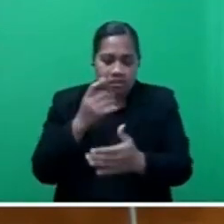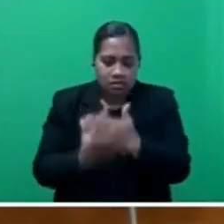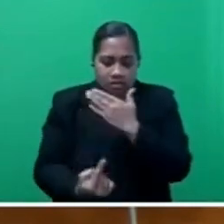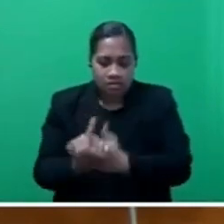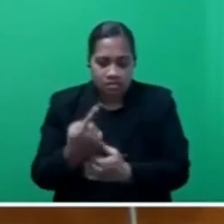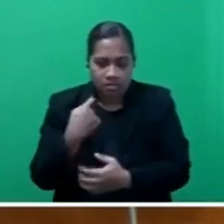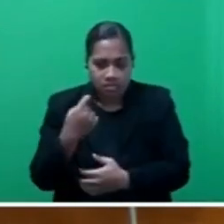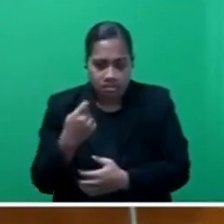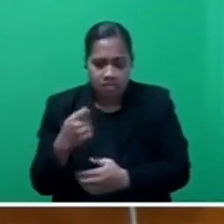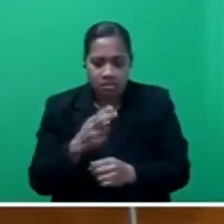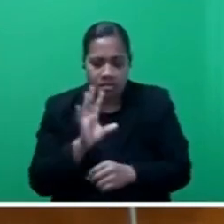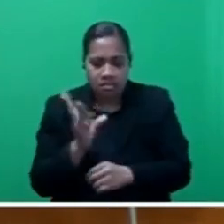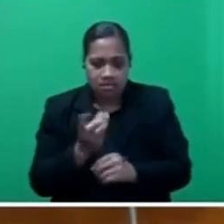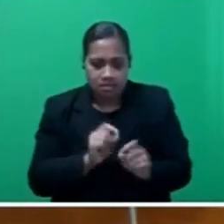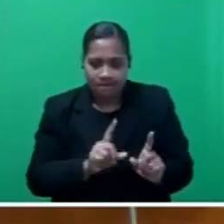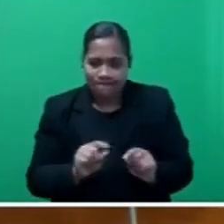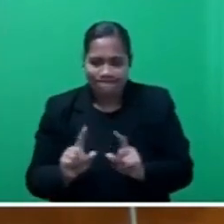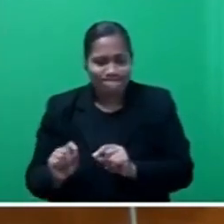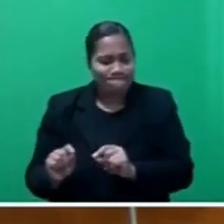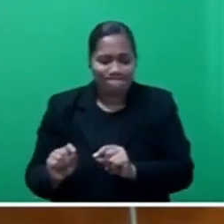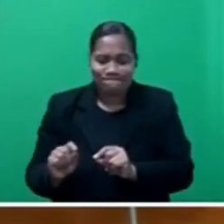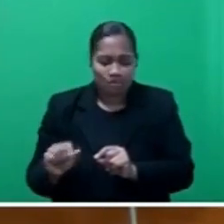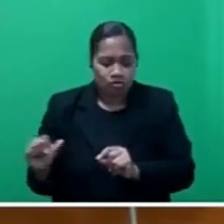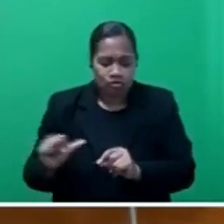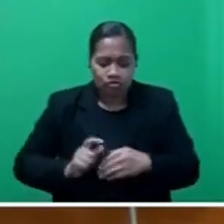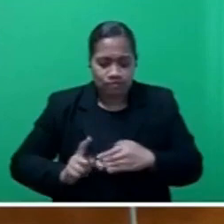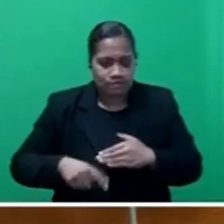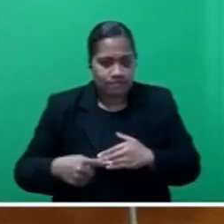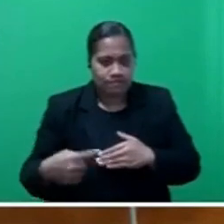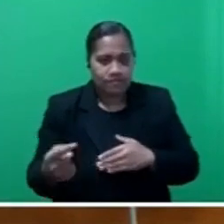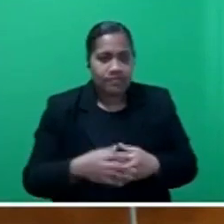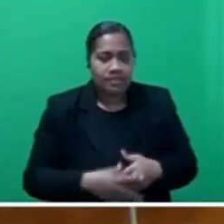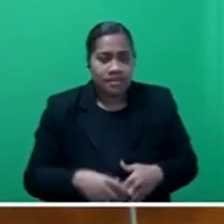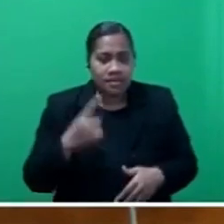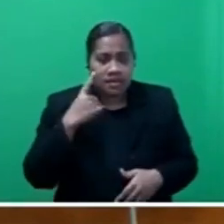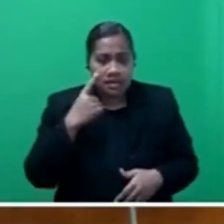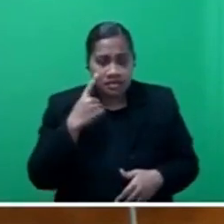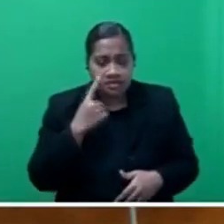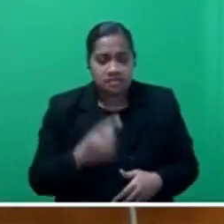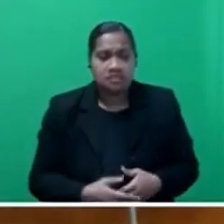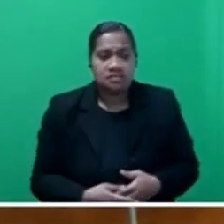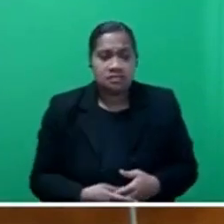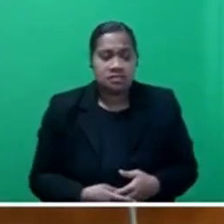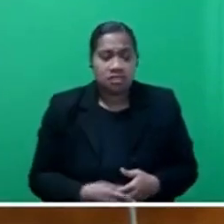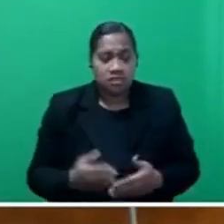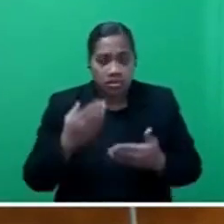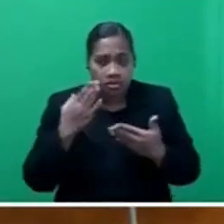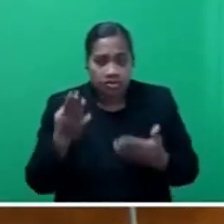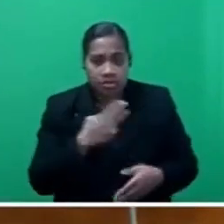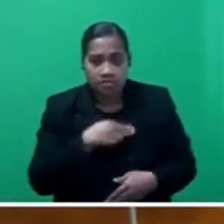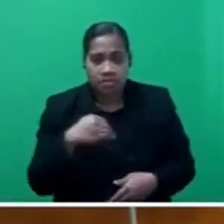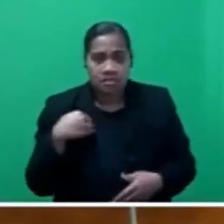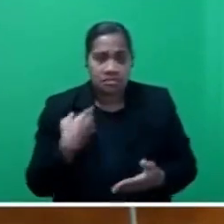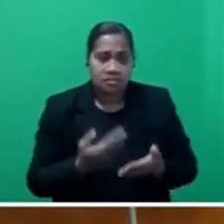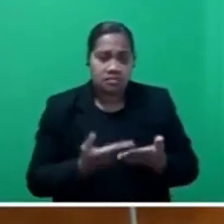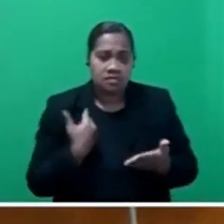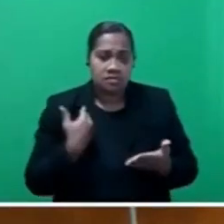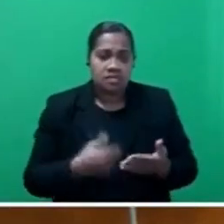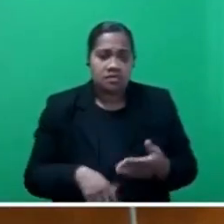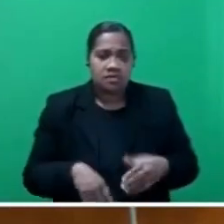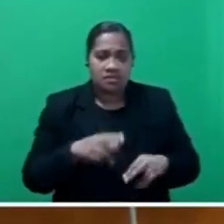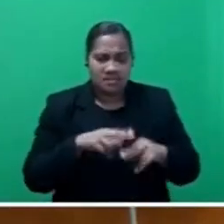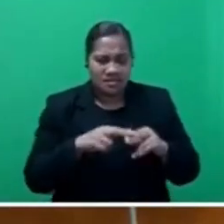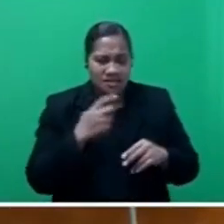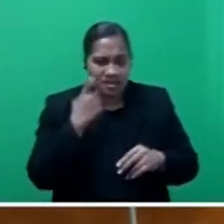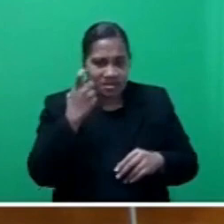Mr Speaker, I see the Honorable Minister has removed paternal and family care leave. I wouldn't fuss about that if government